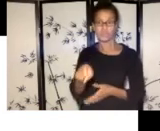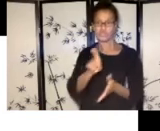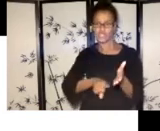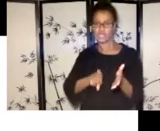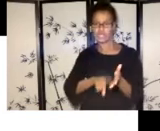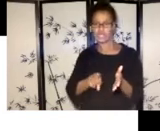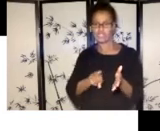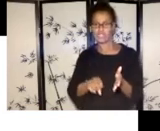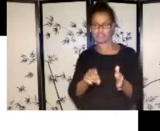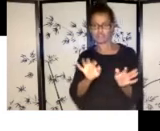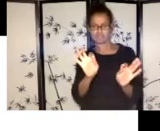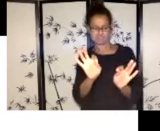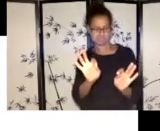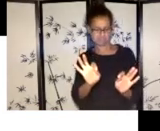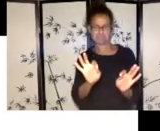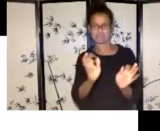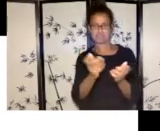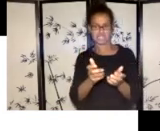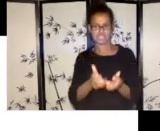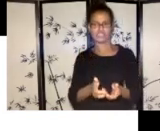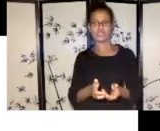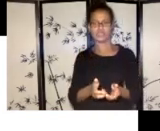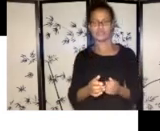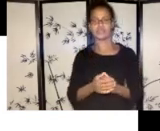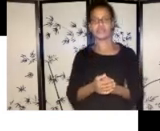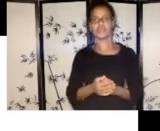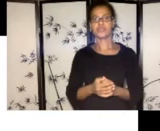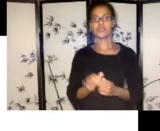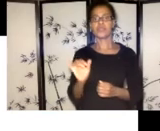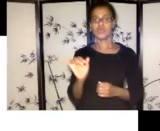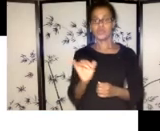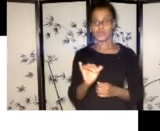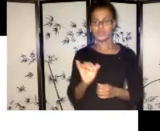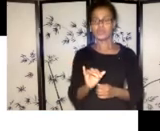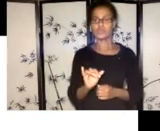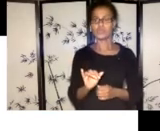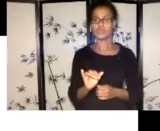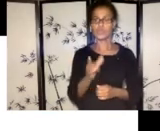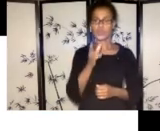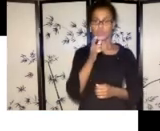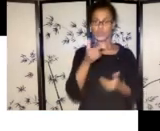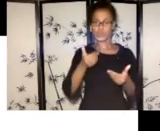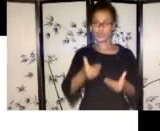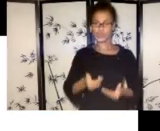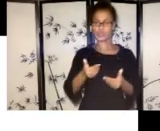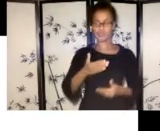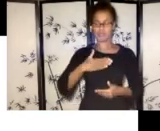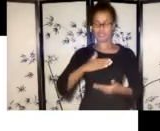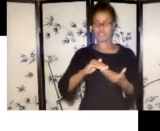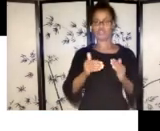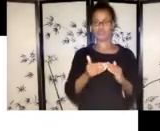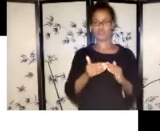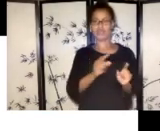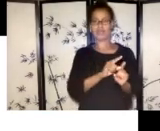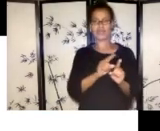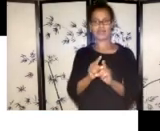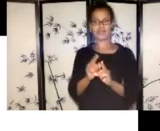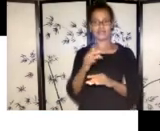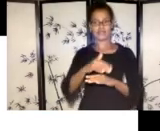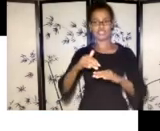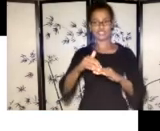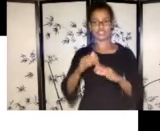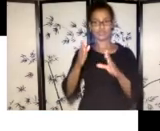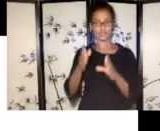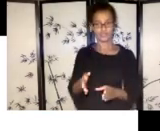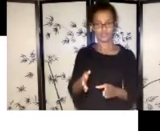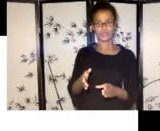application? Always locate yourself to who you are and your community as an Indigenous person or group or